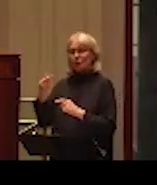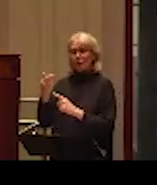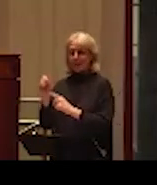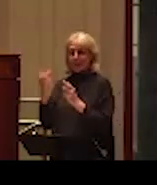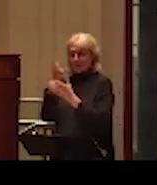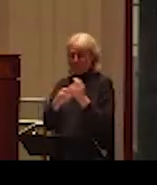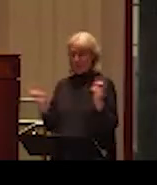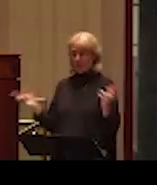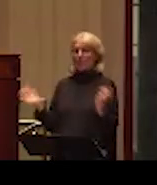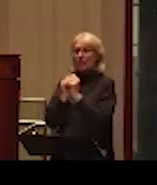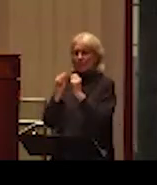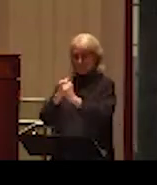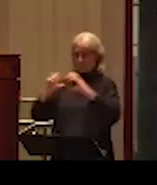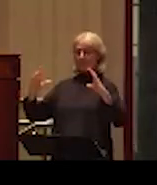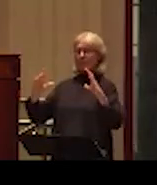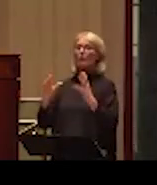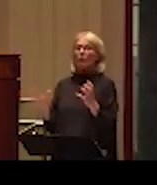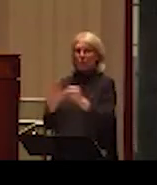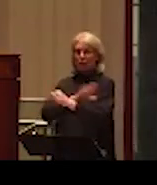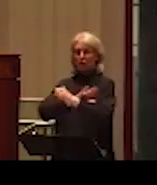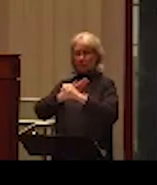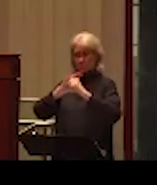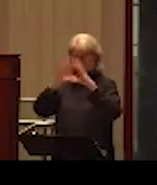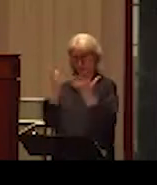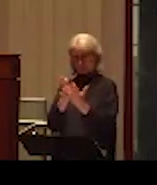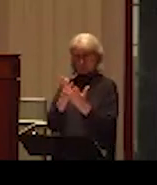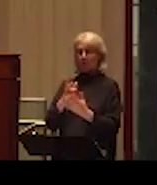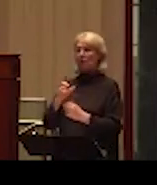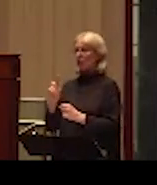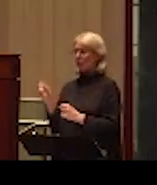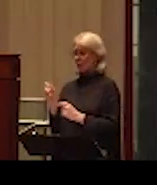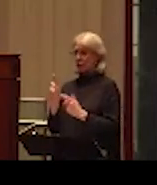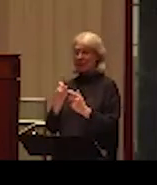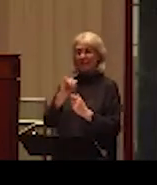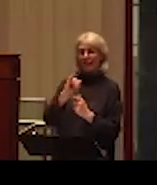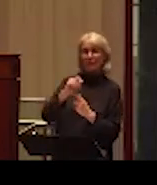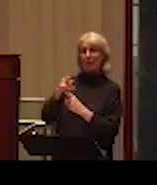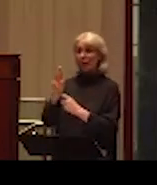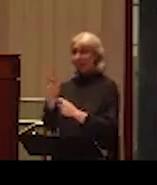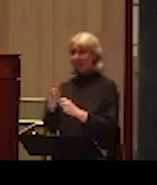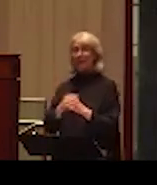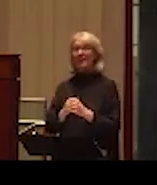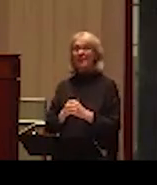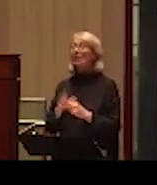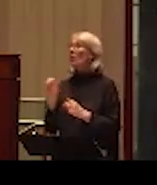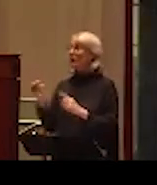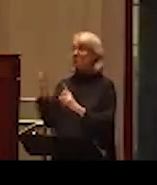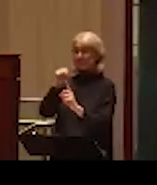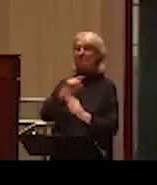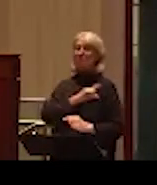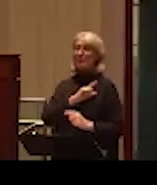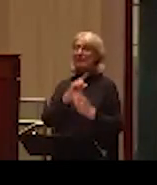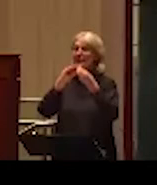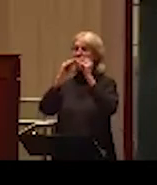case, we can see more comprehensive picture about what intimate partner violence is. But let's look at the police data. And this is the